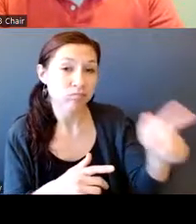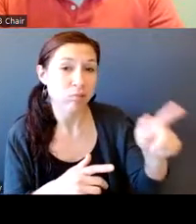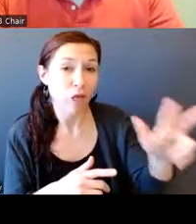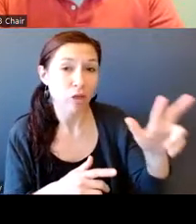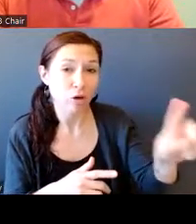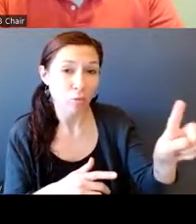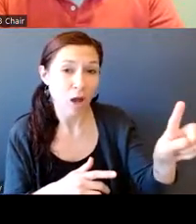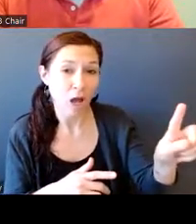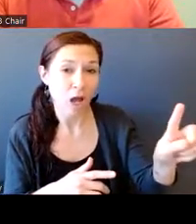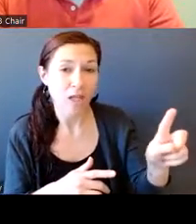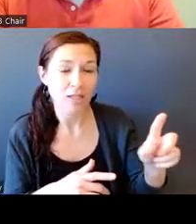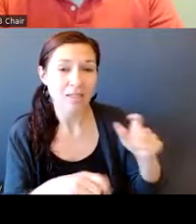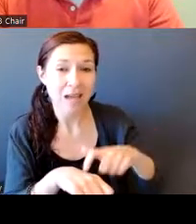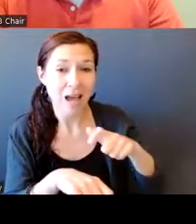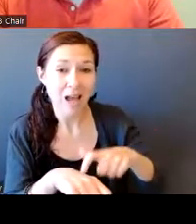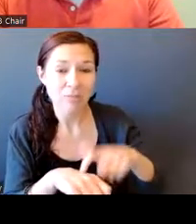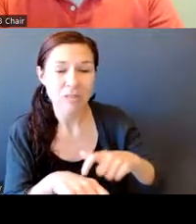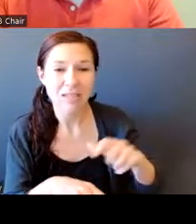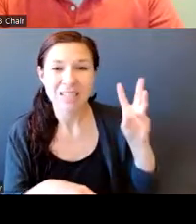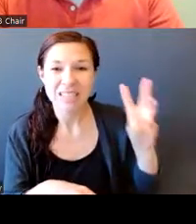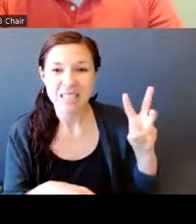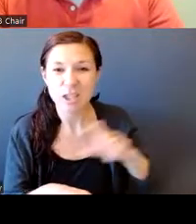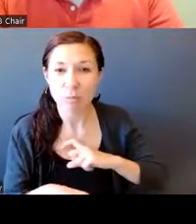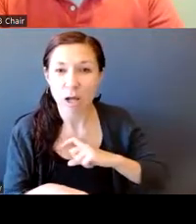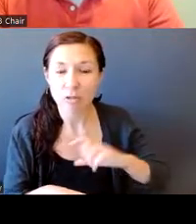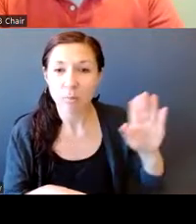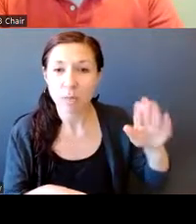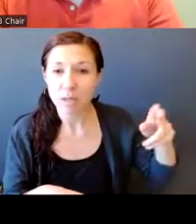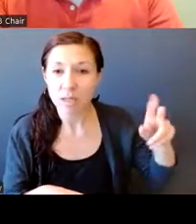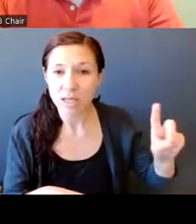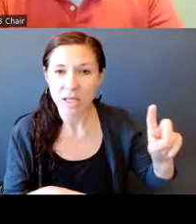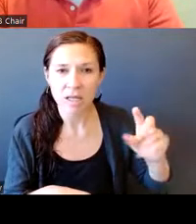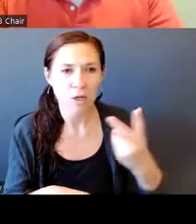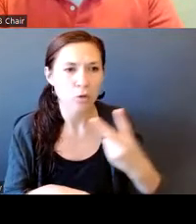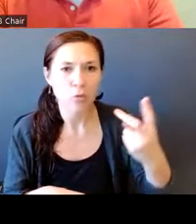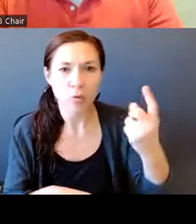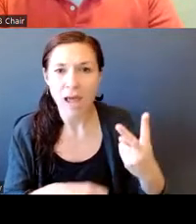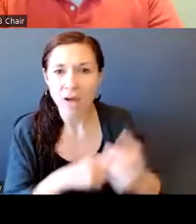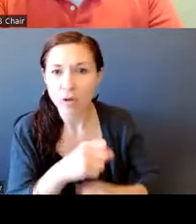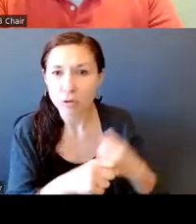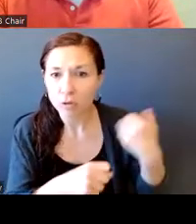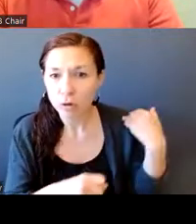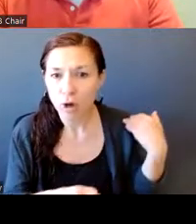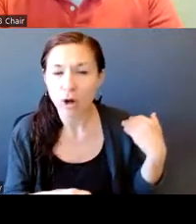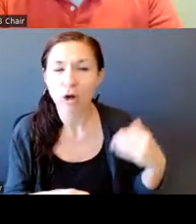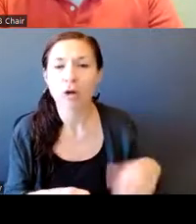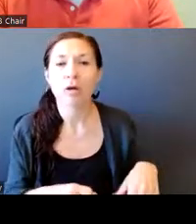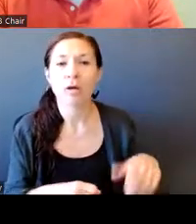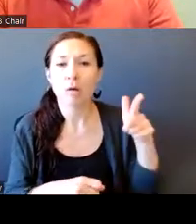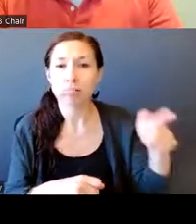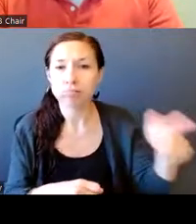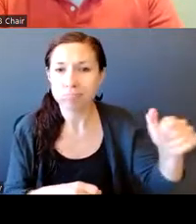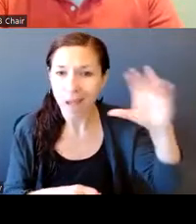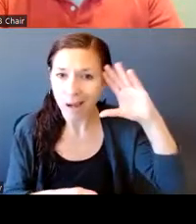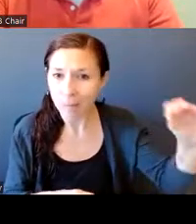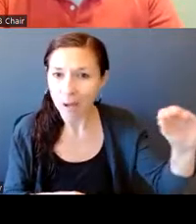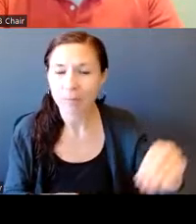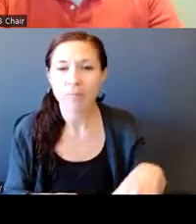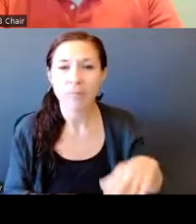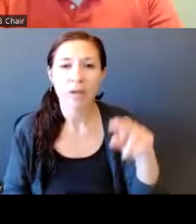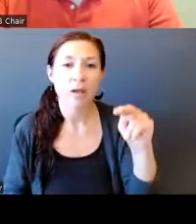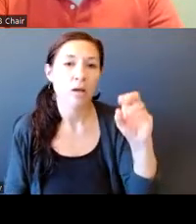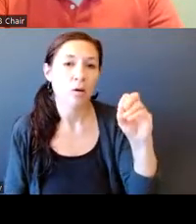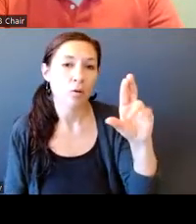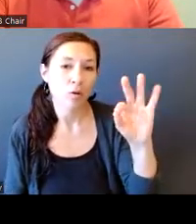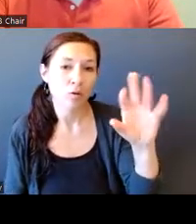six officers, five Boston police, two and a half years ago. There's been a report from the Norfolk County DA